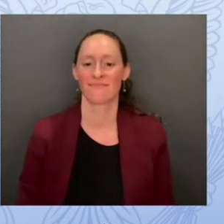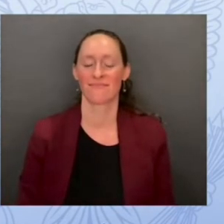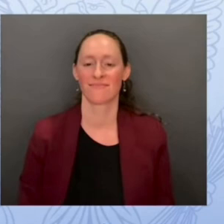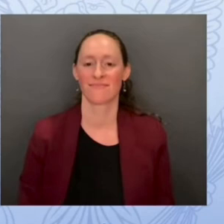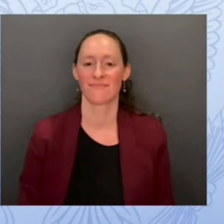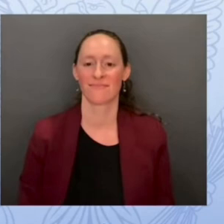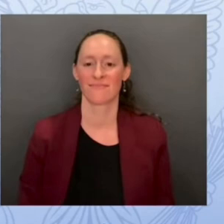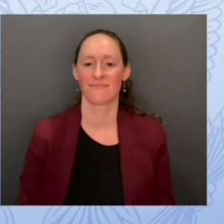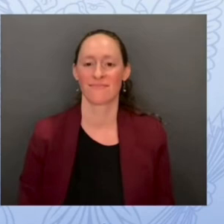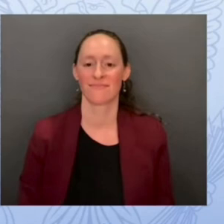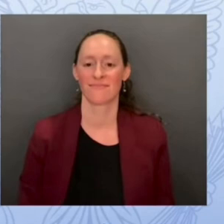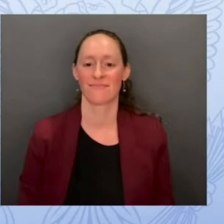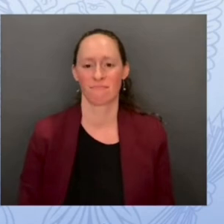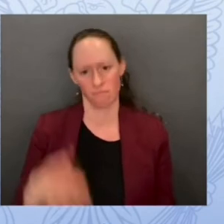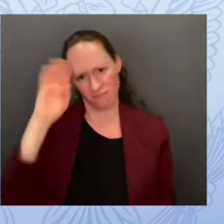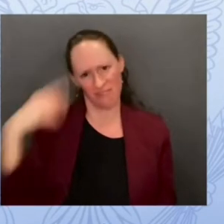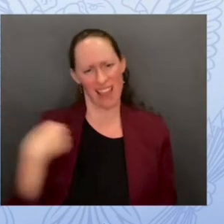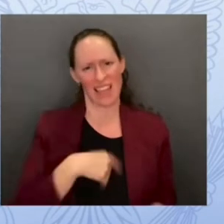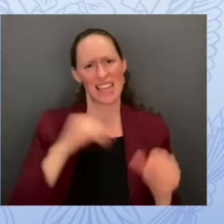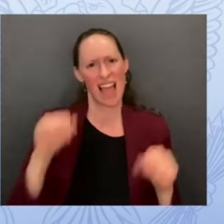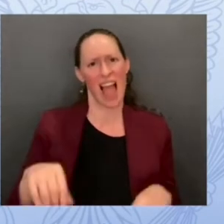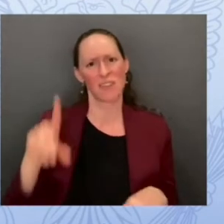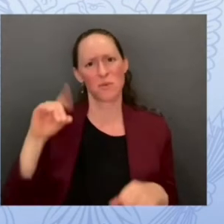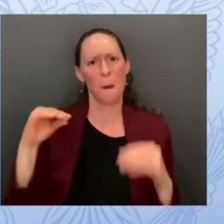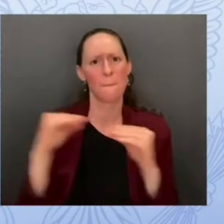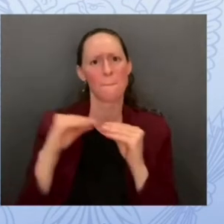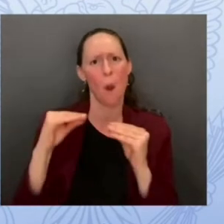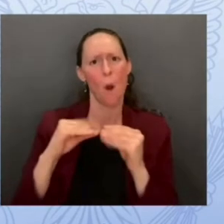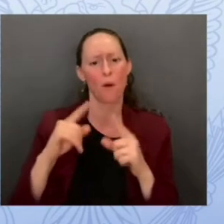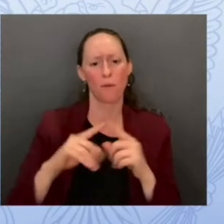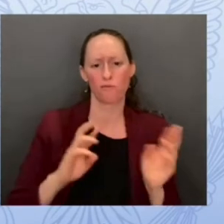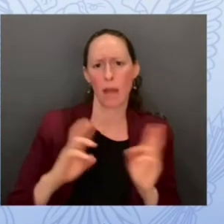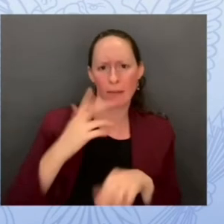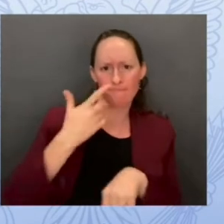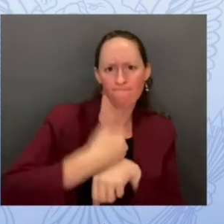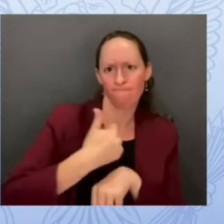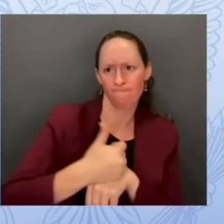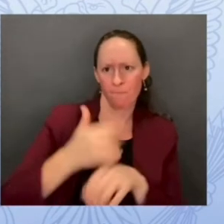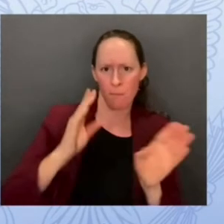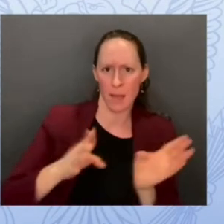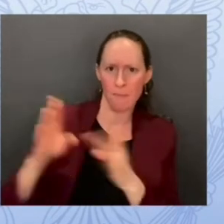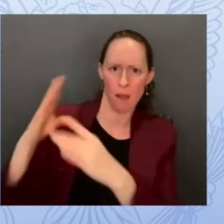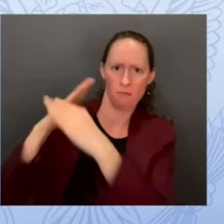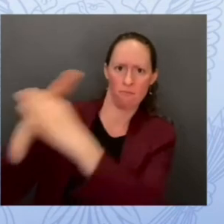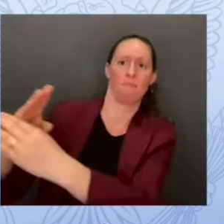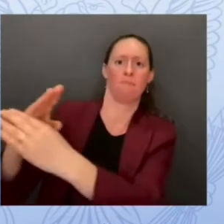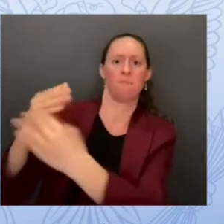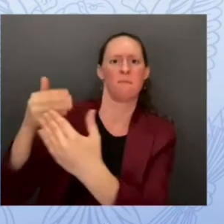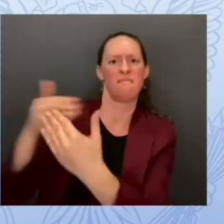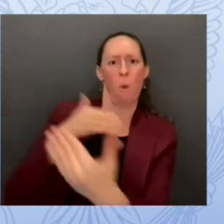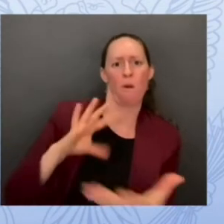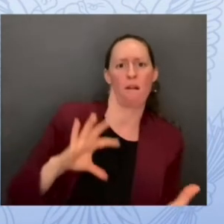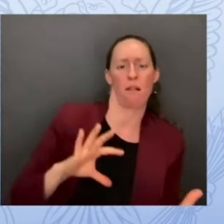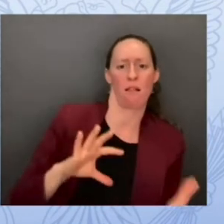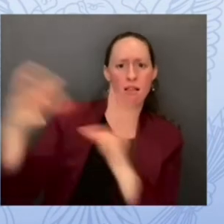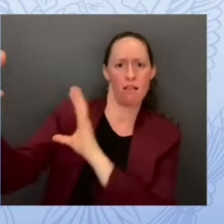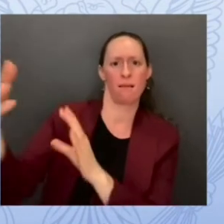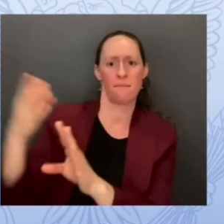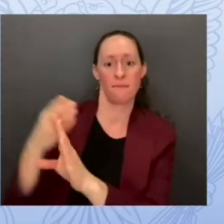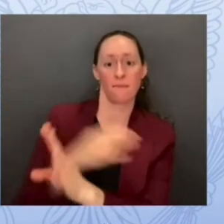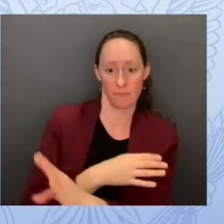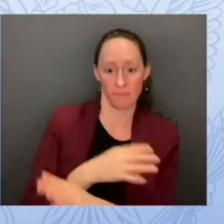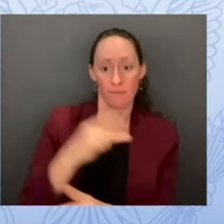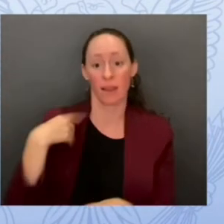attacks in the first place starting with the security of systems and software used in our schools as our